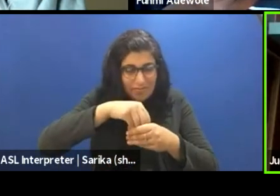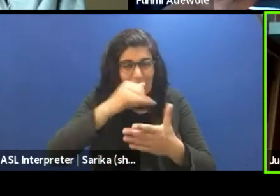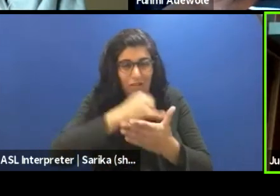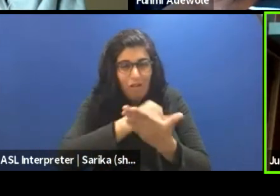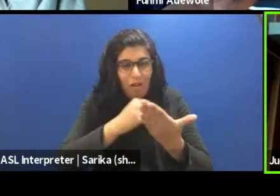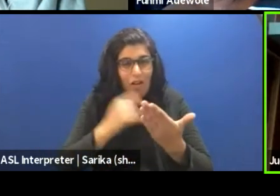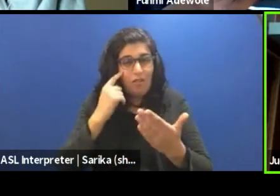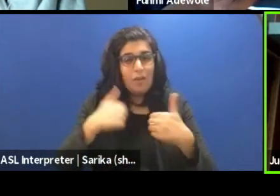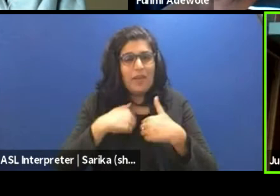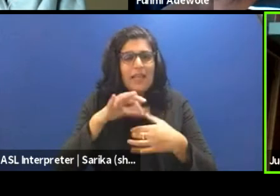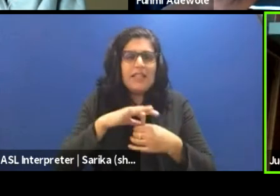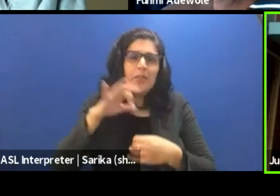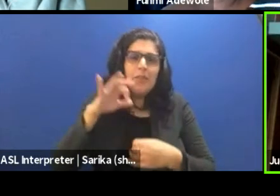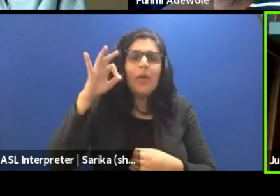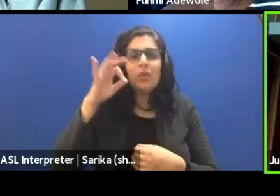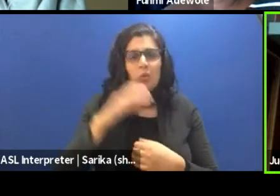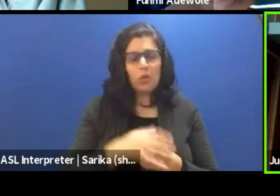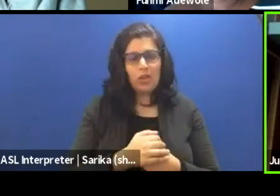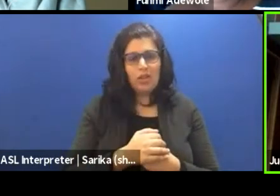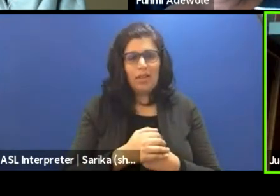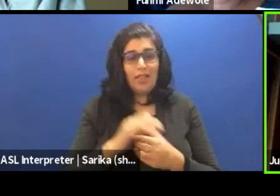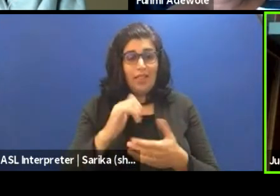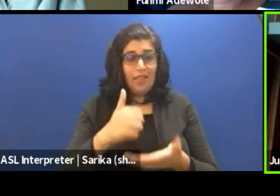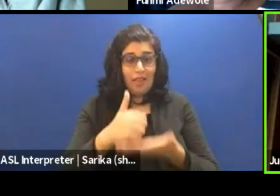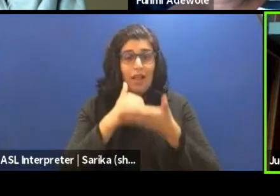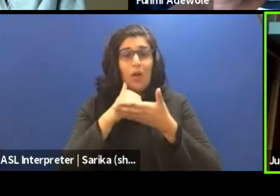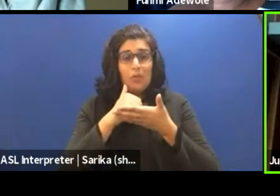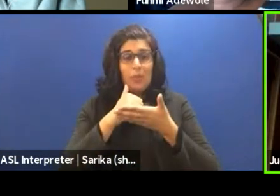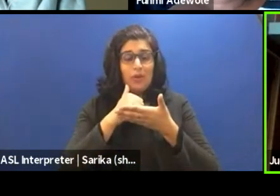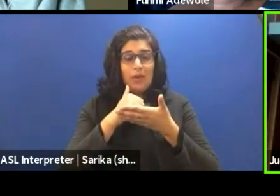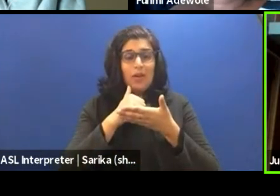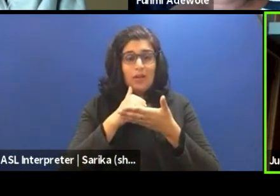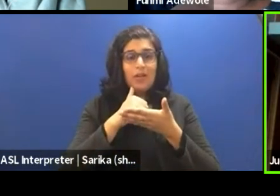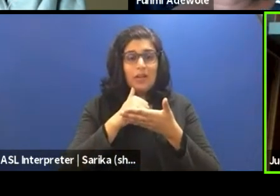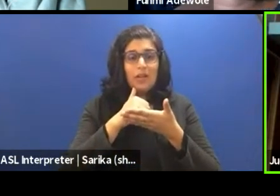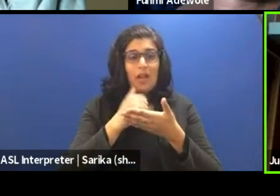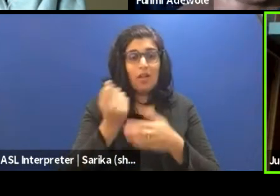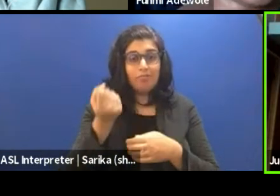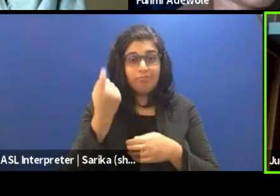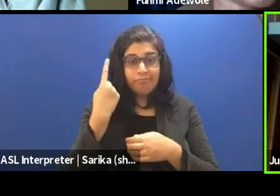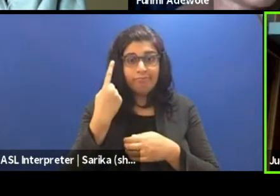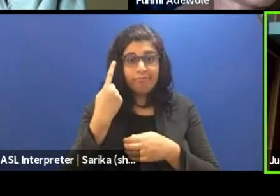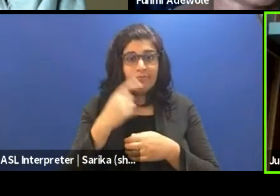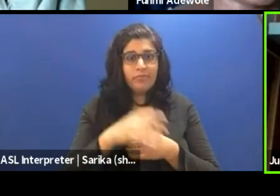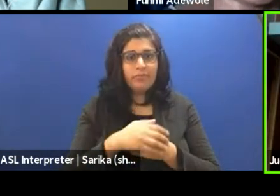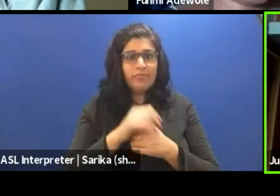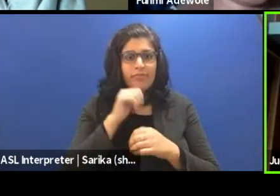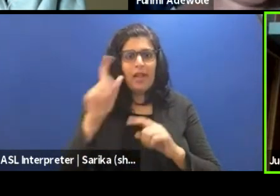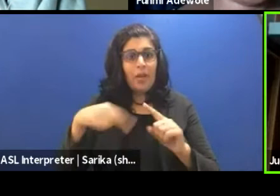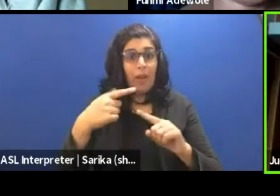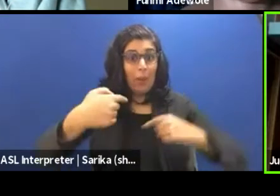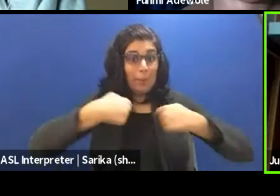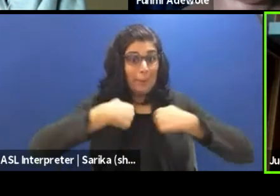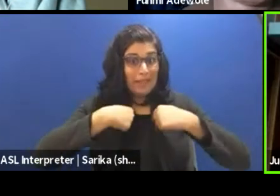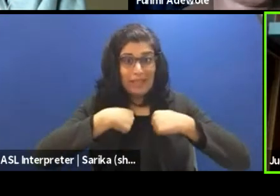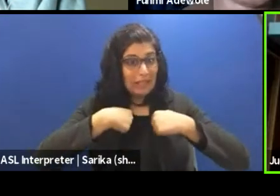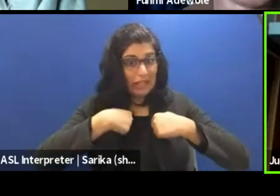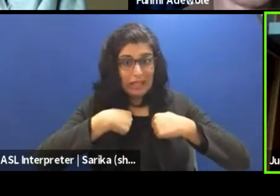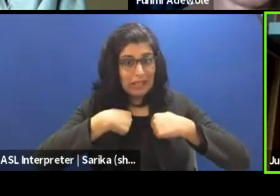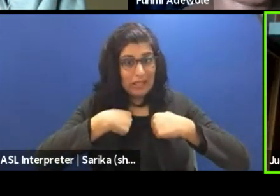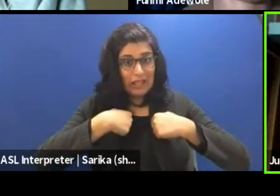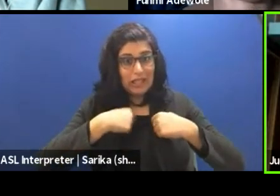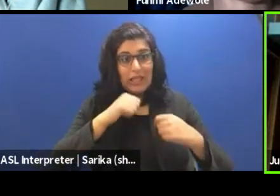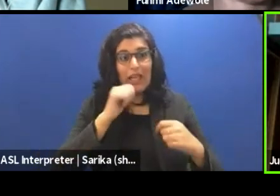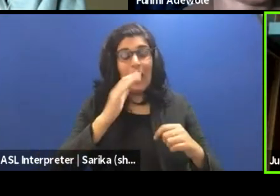me is very spiritual. And that helps me, excuse me, that helps me to understand that it is not about me. It is not about my